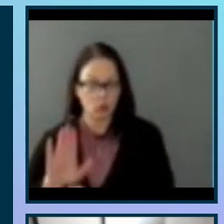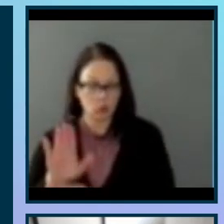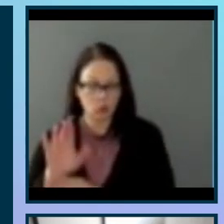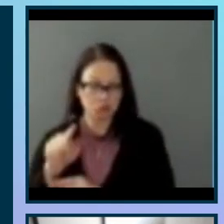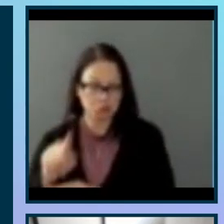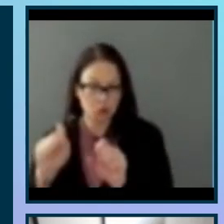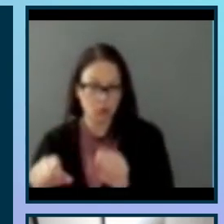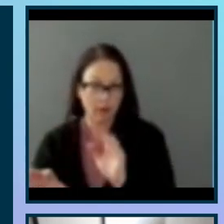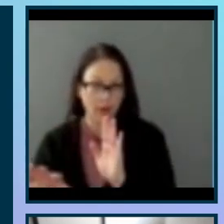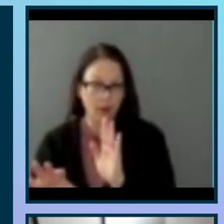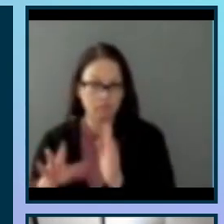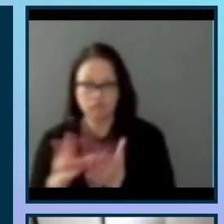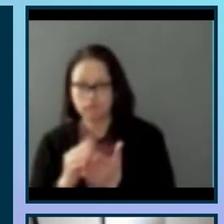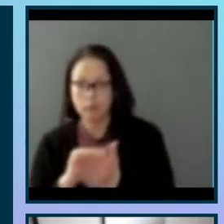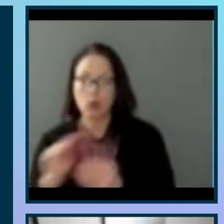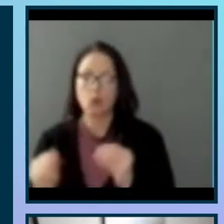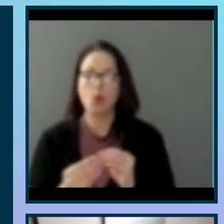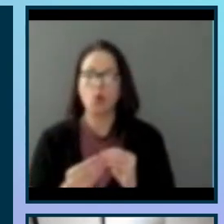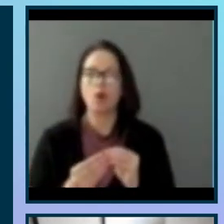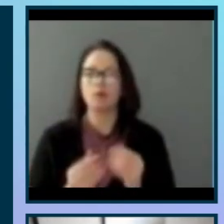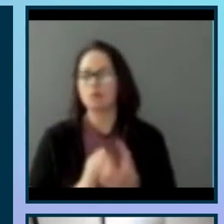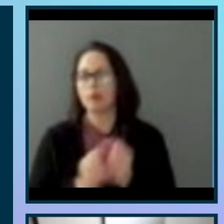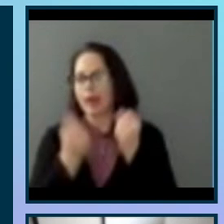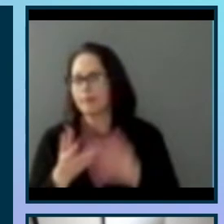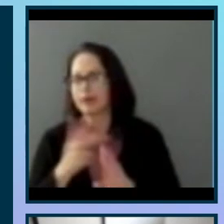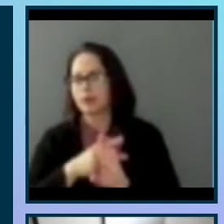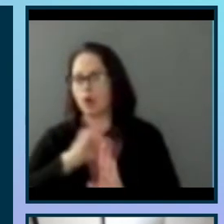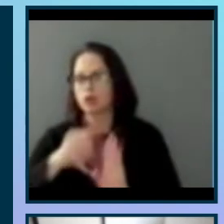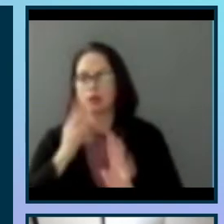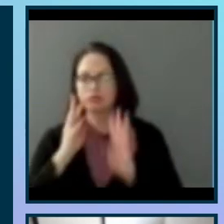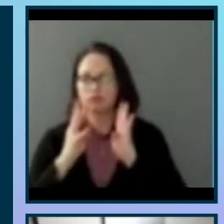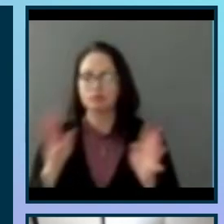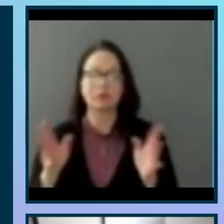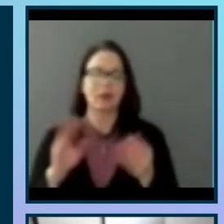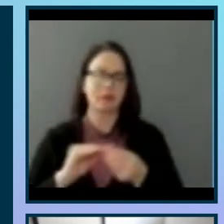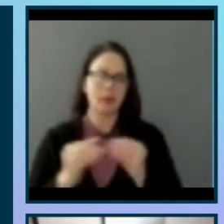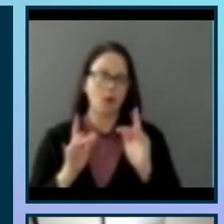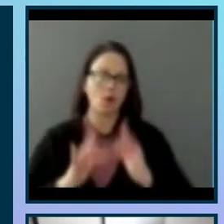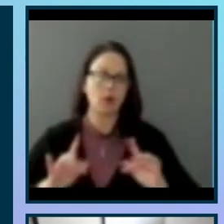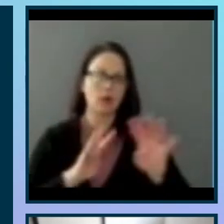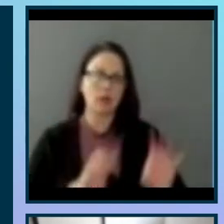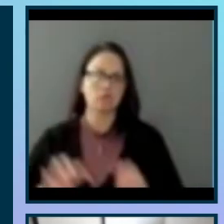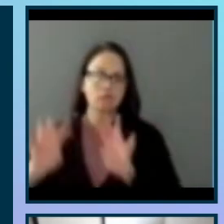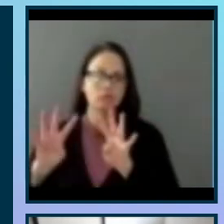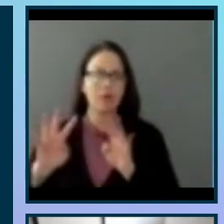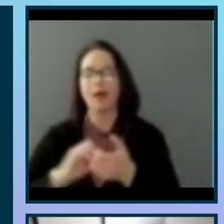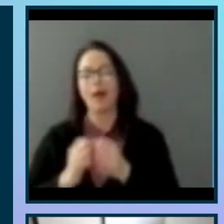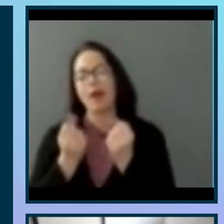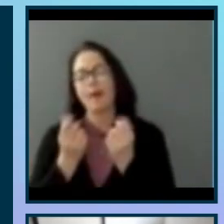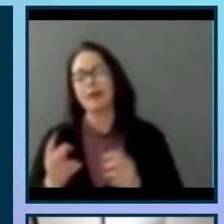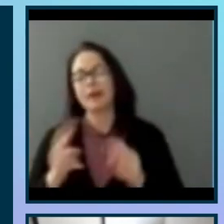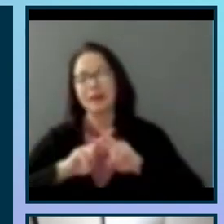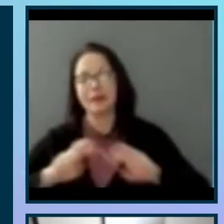more. It gives you the number of projects created, the number of recordings uploaded, the number of analysis executed,